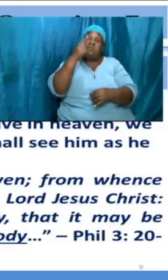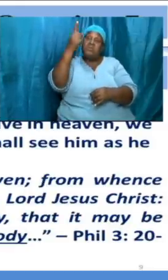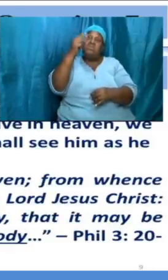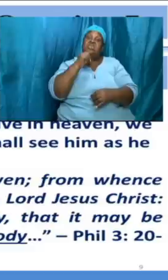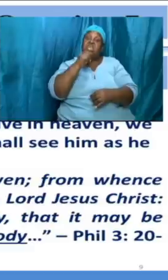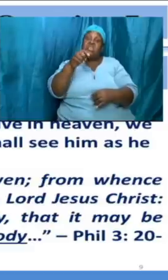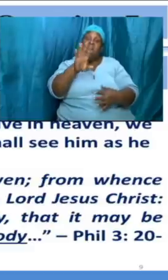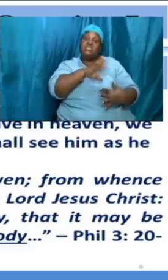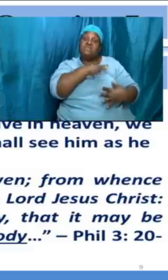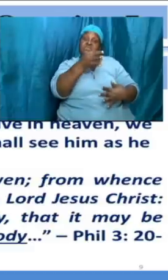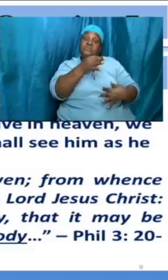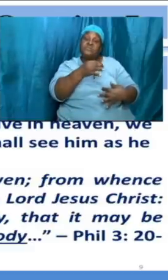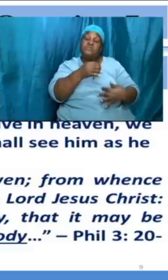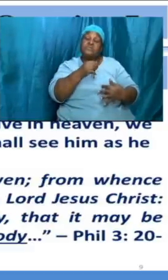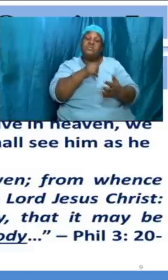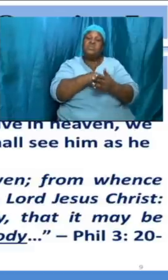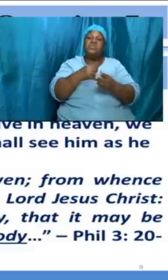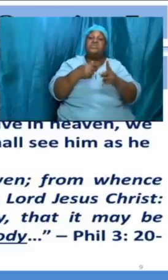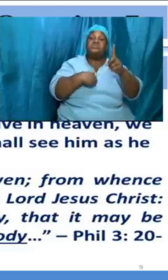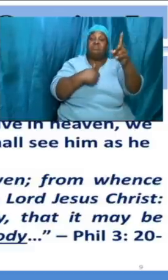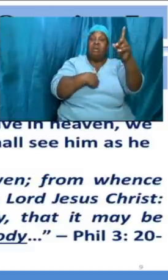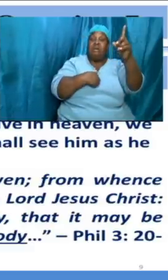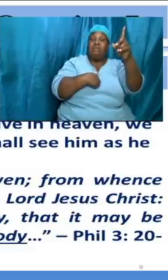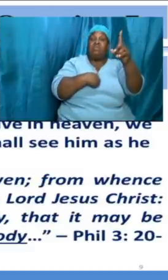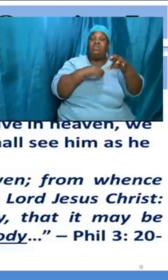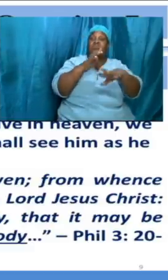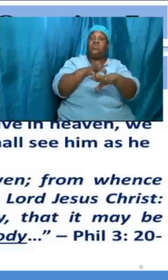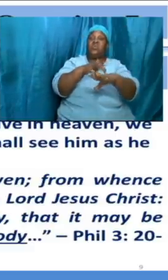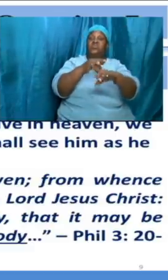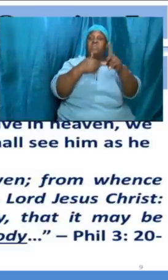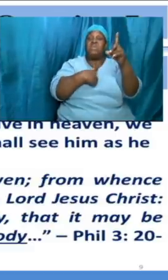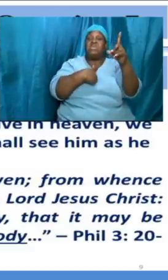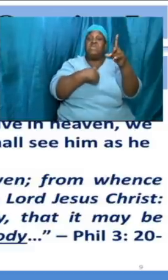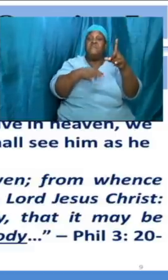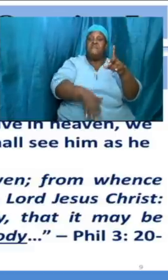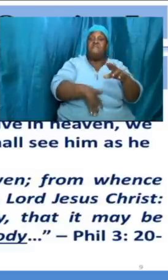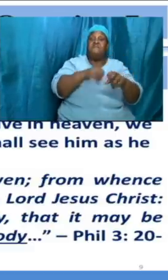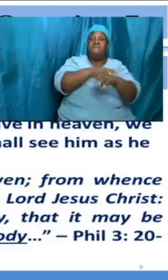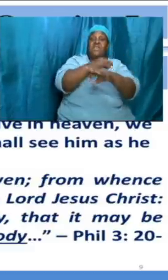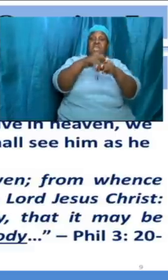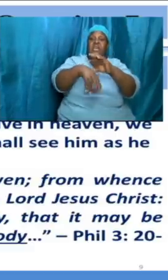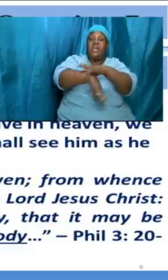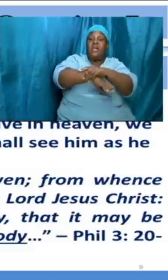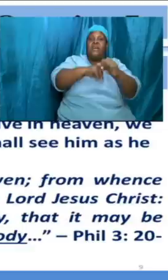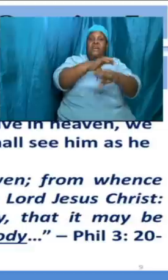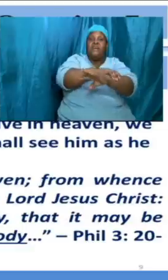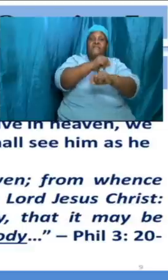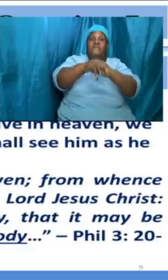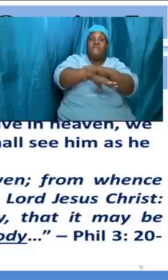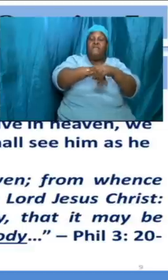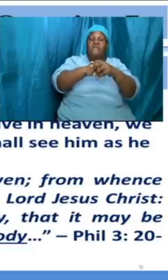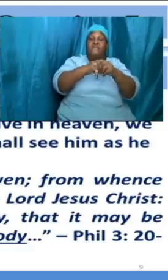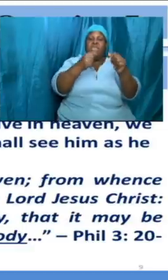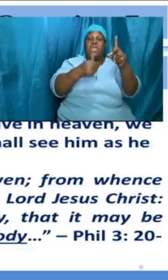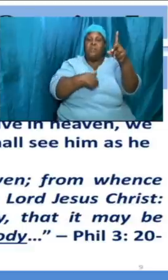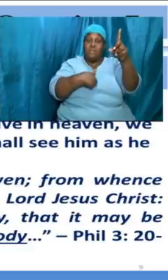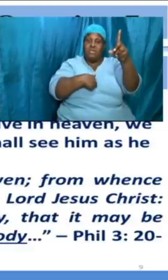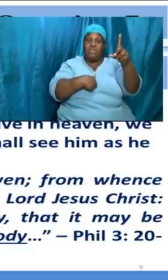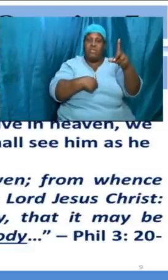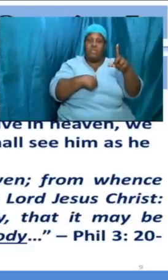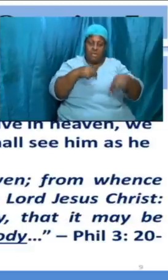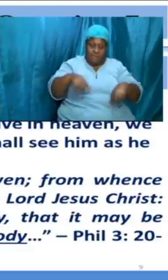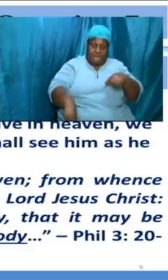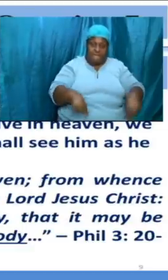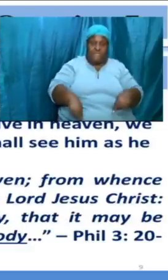it is i touch me and see feel me feel my hands feel my feet and yet with